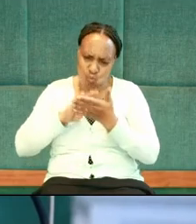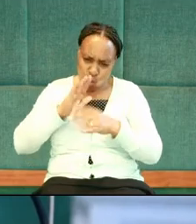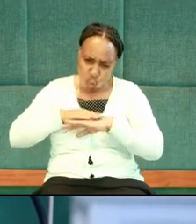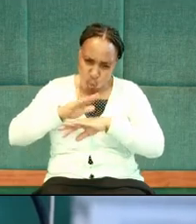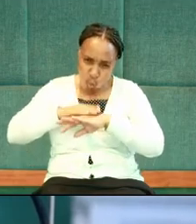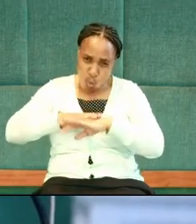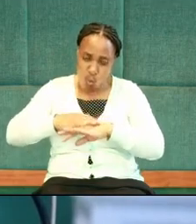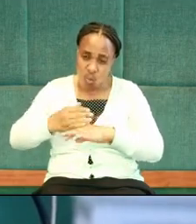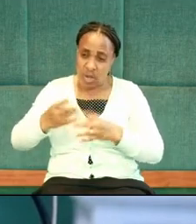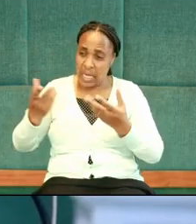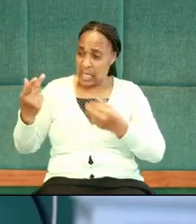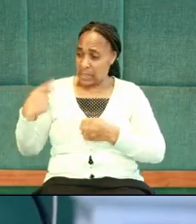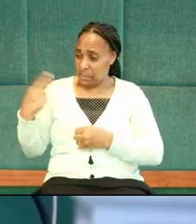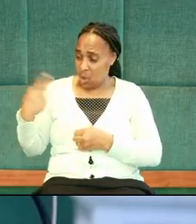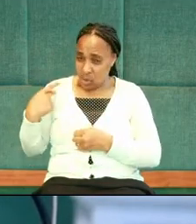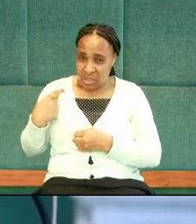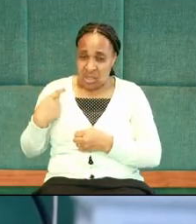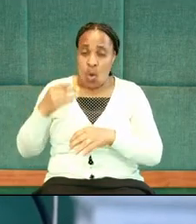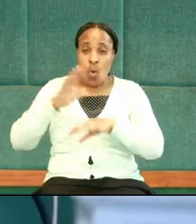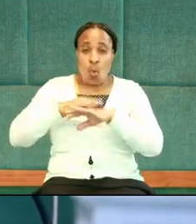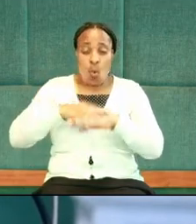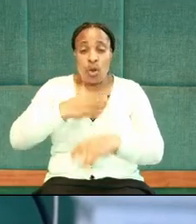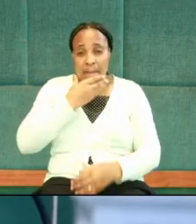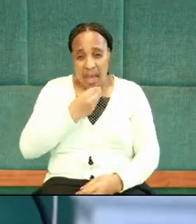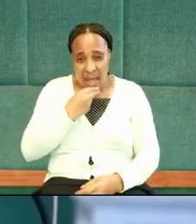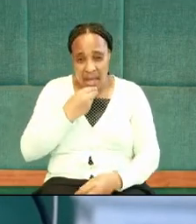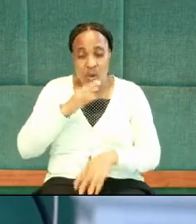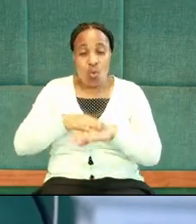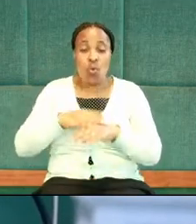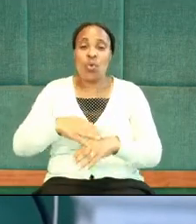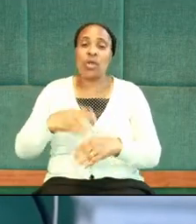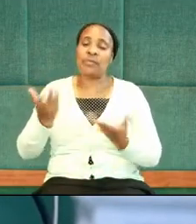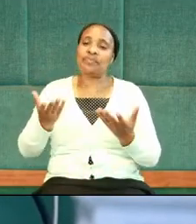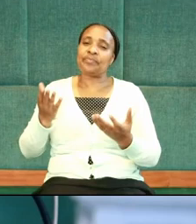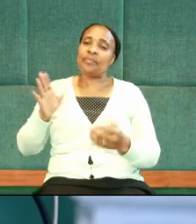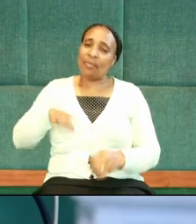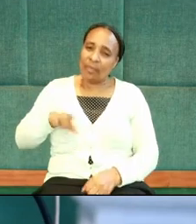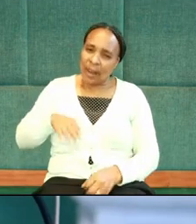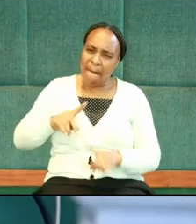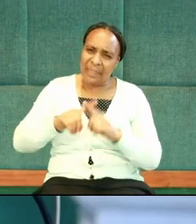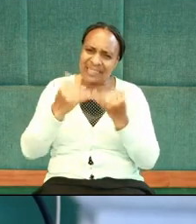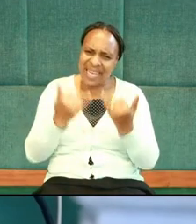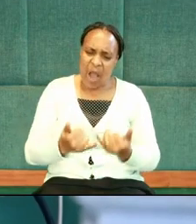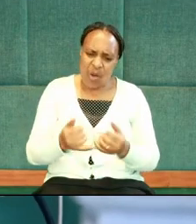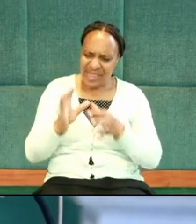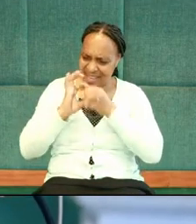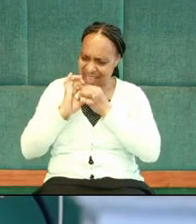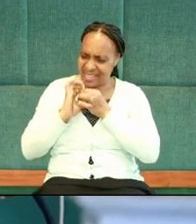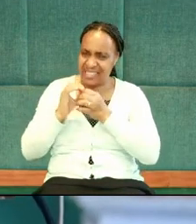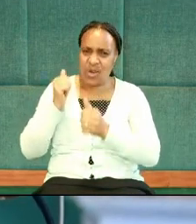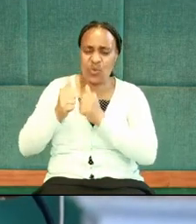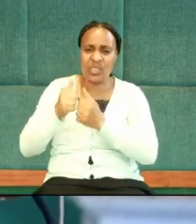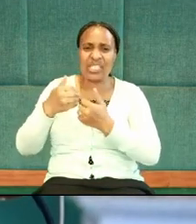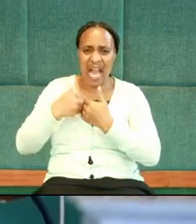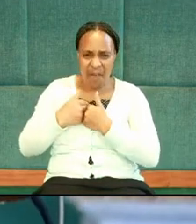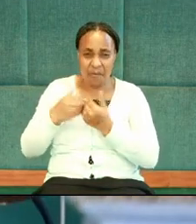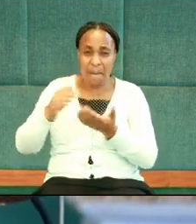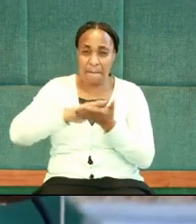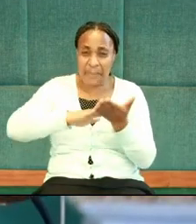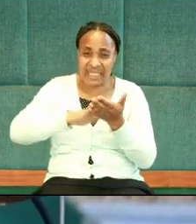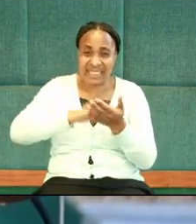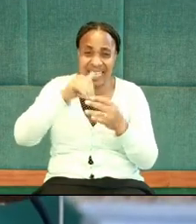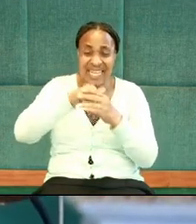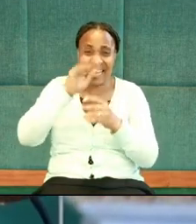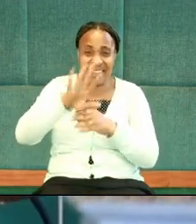they want the right man, they want the right woman, but the dating culture that is based on or the